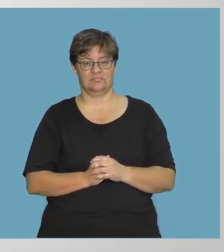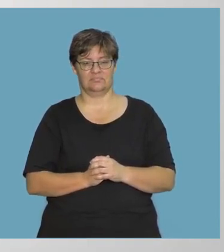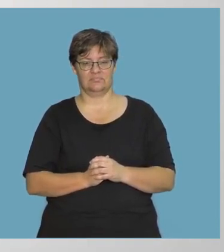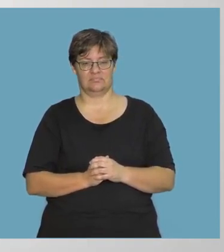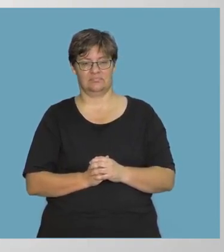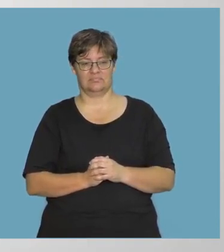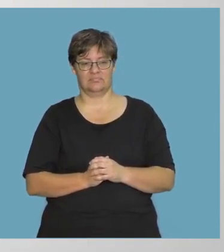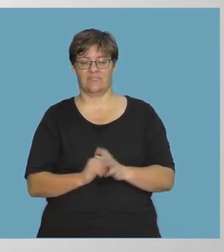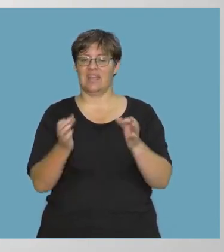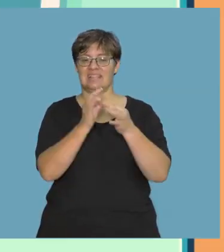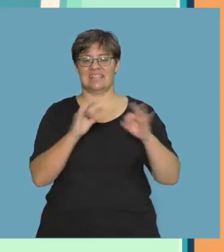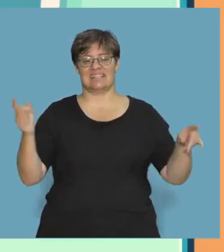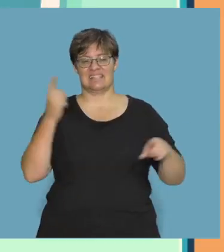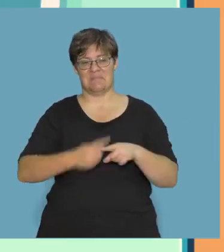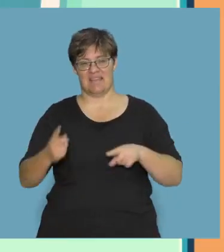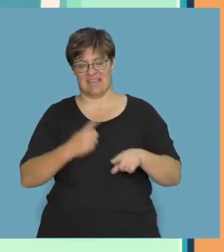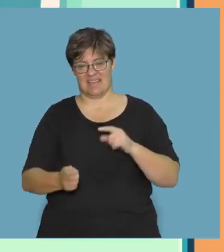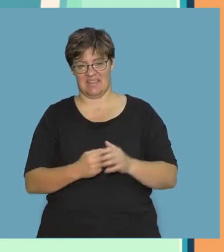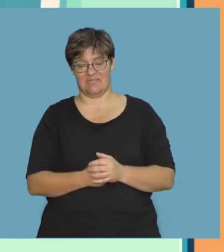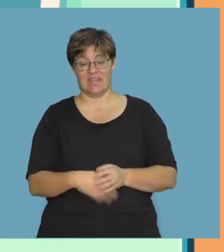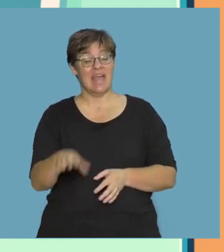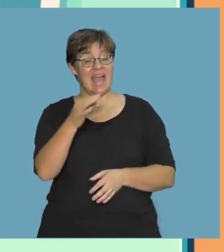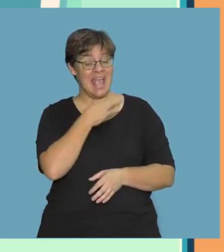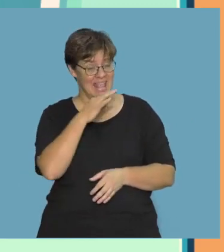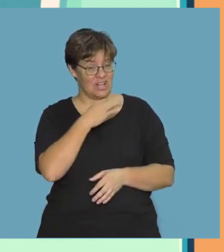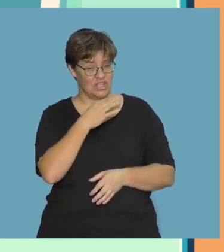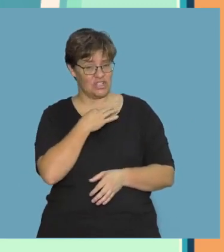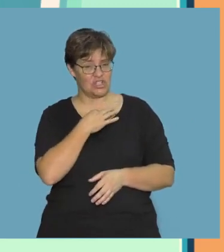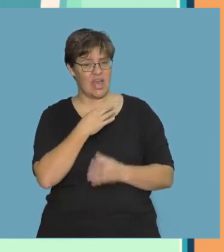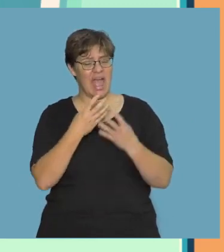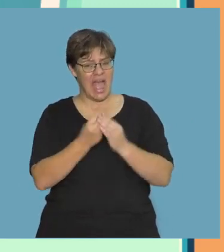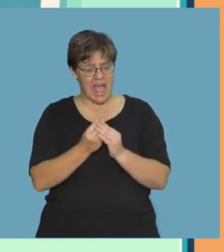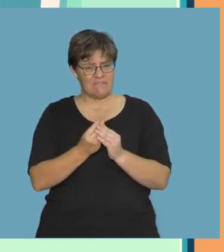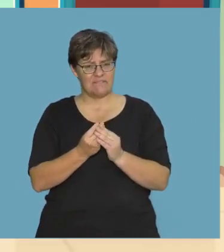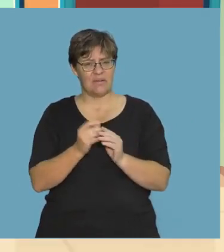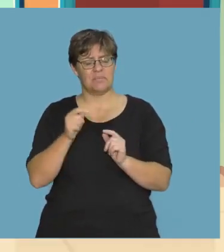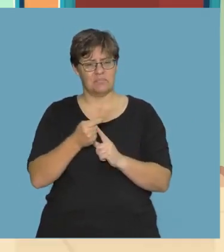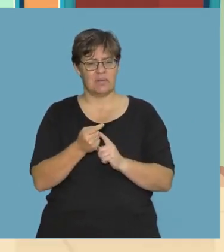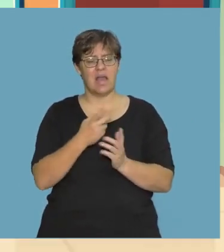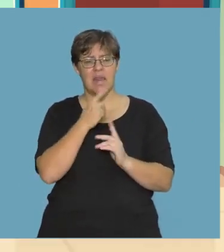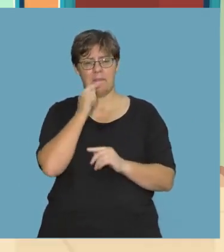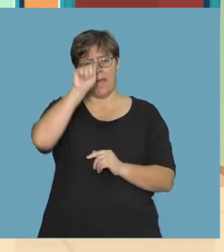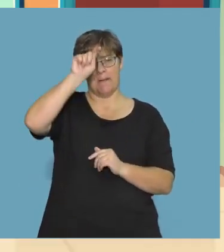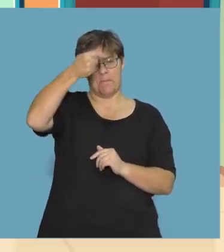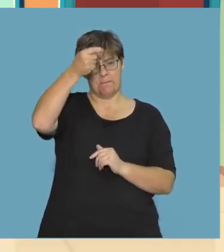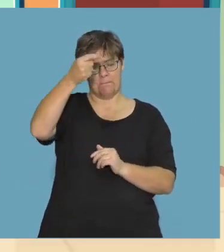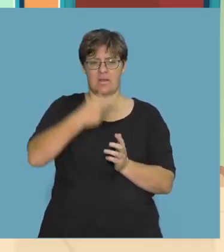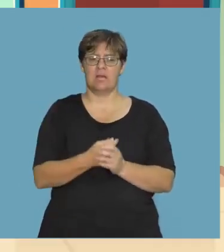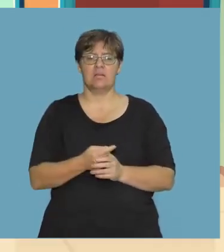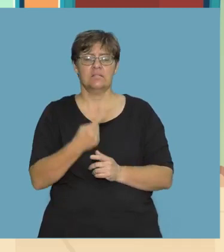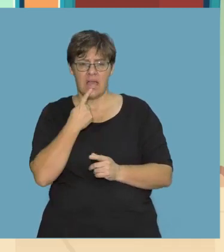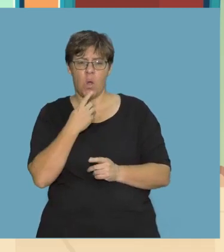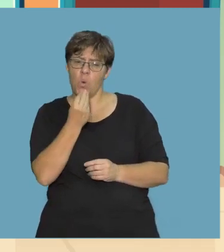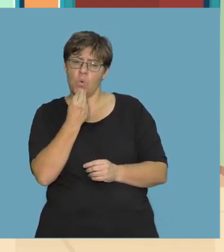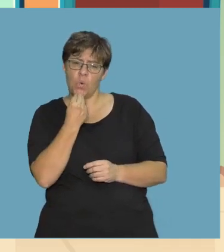Sentence play. English has a little punctuation mark called an apostrophe that shows us who owns things.